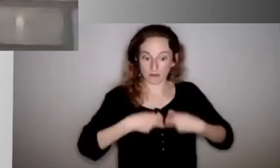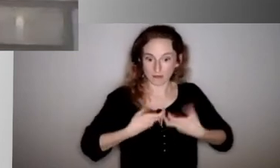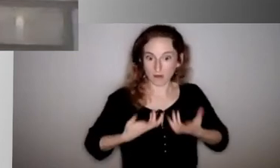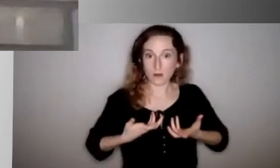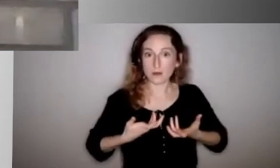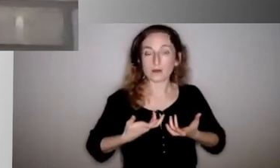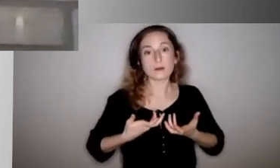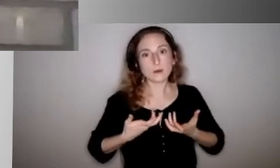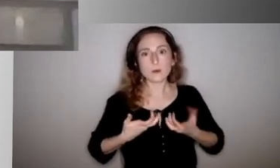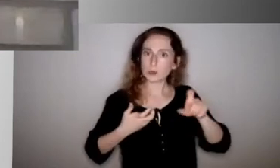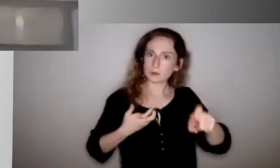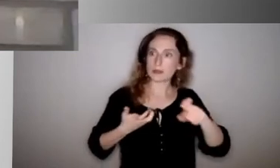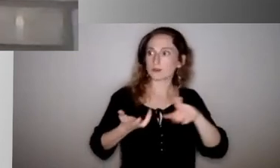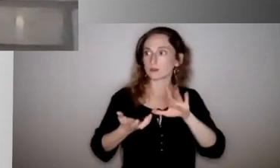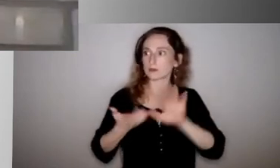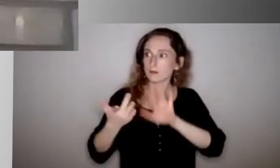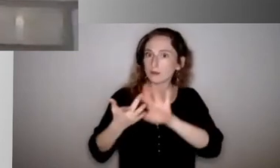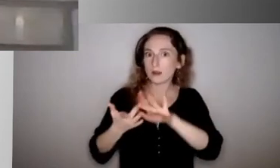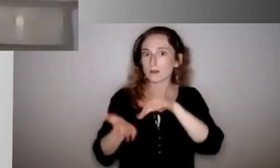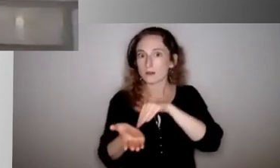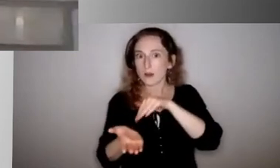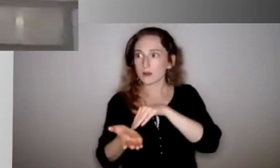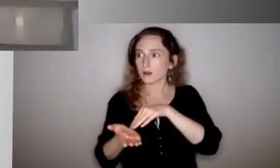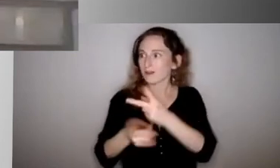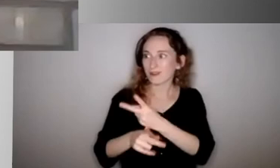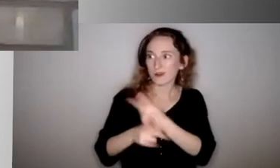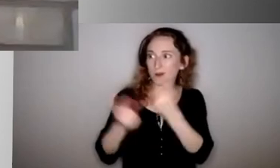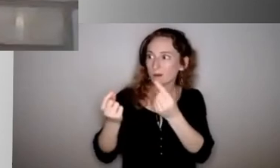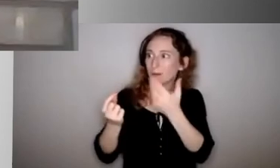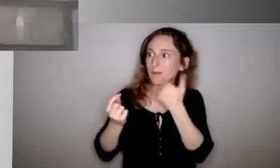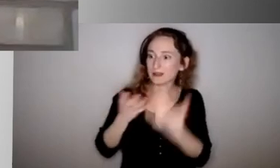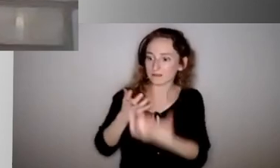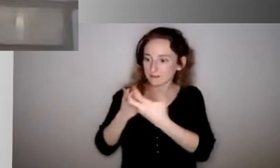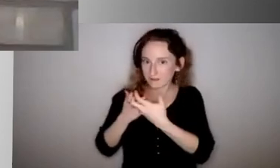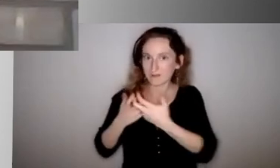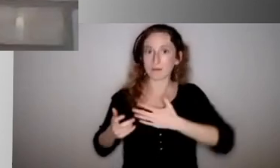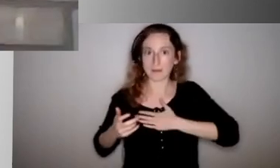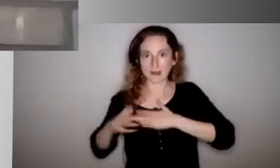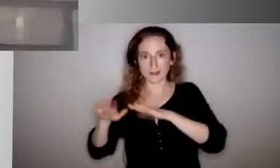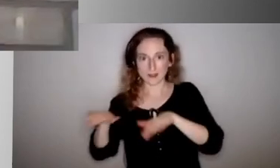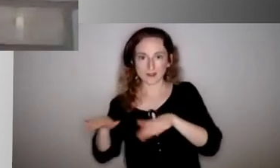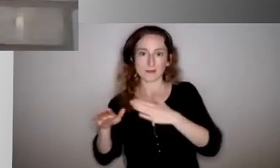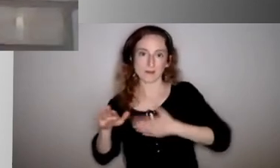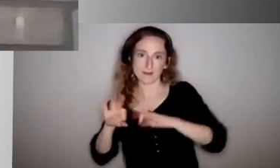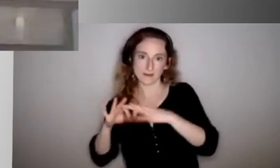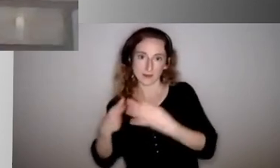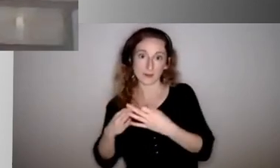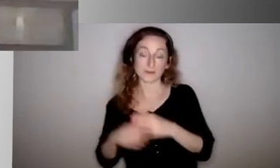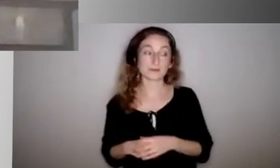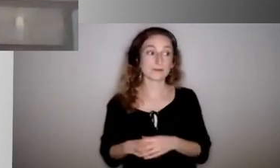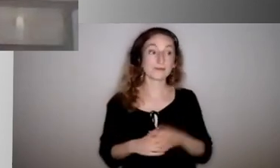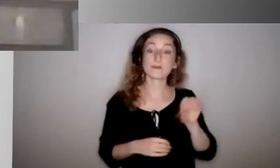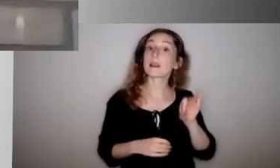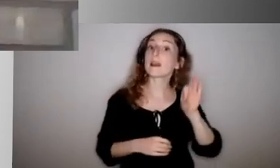a decision that works for your family. But if you have a student that maybe is relatively healthy and needs a lot of one